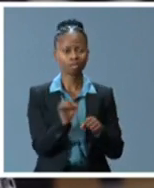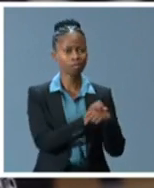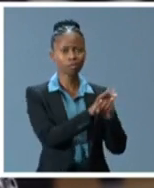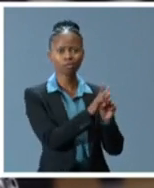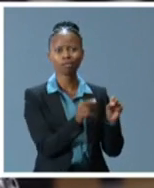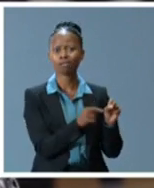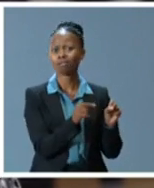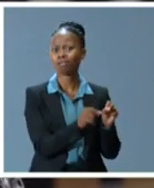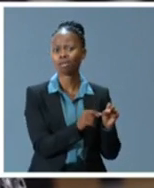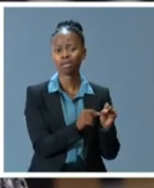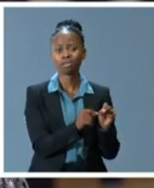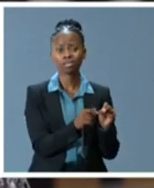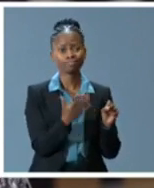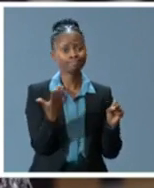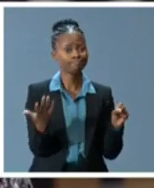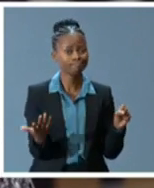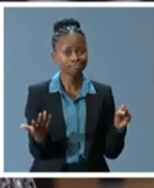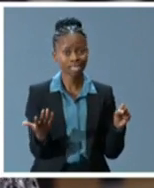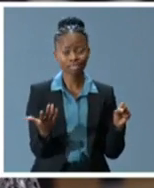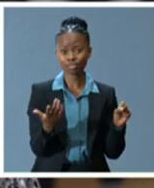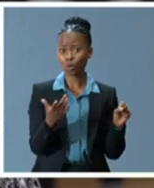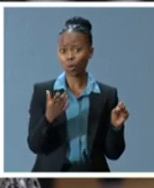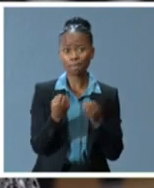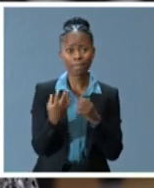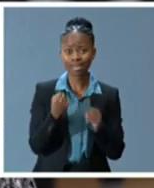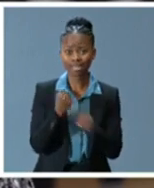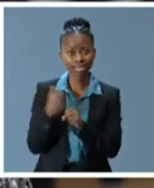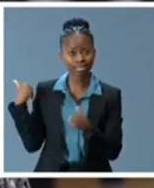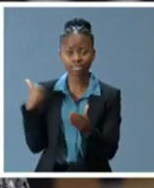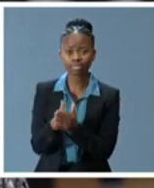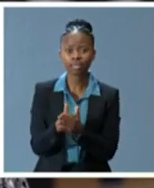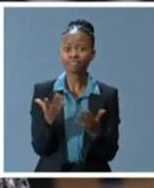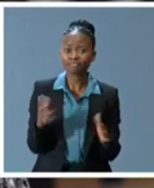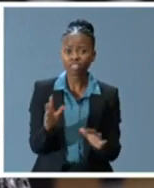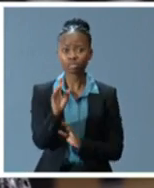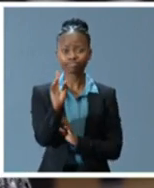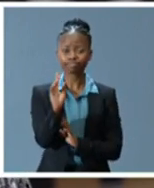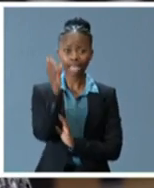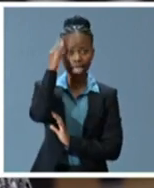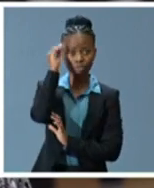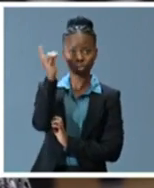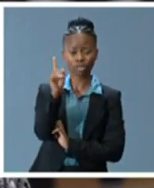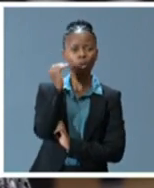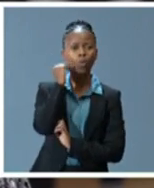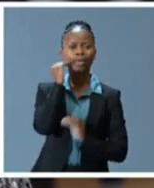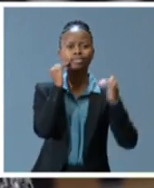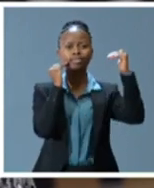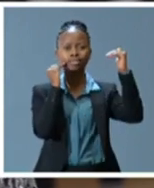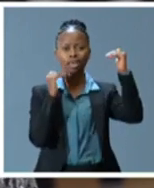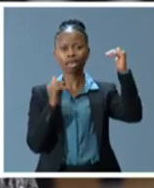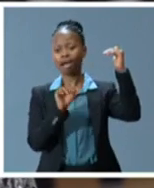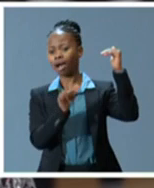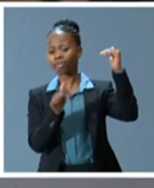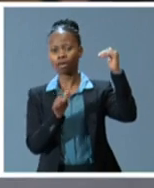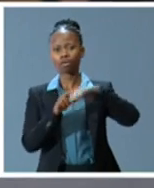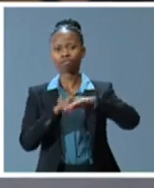of the centuries-old ideology of white supremacy and the racism that gave birth